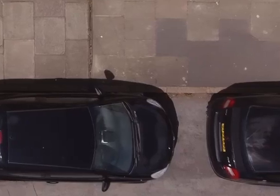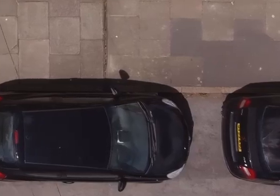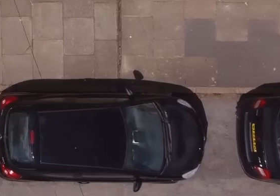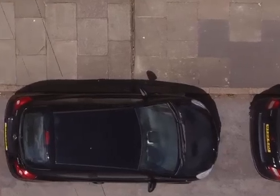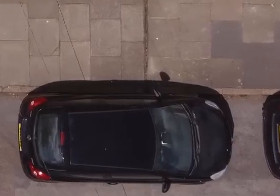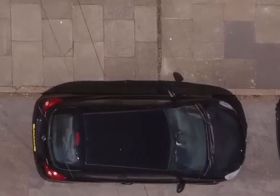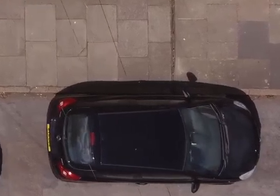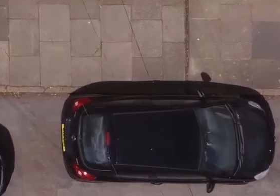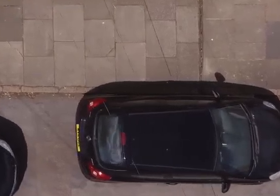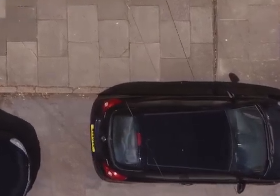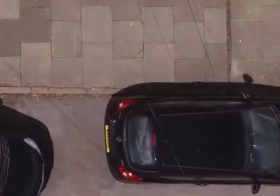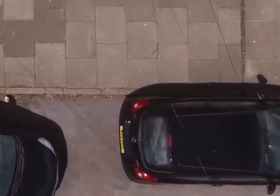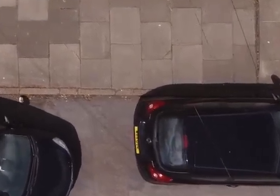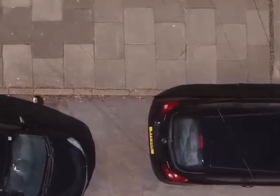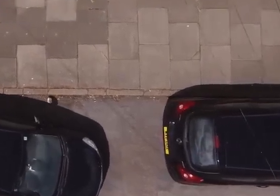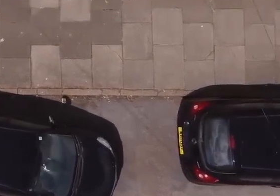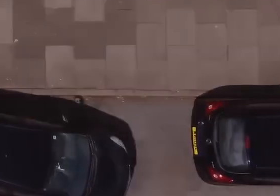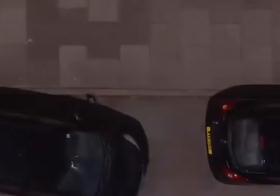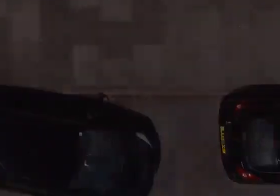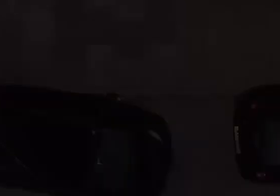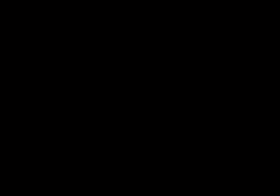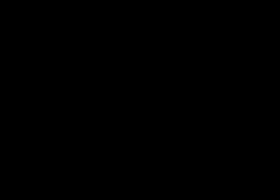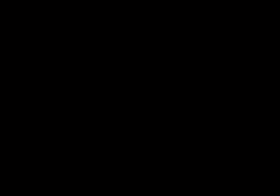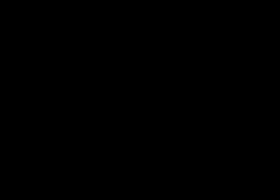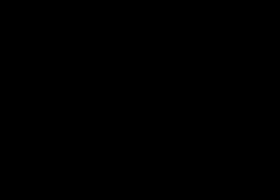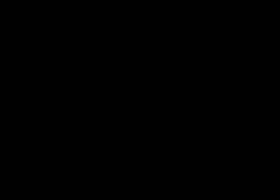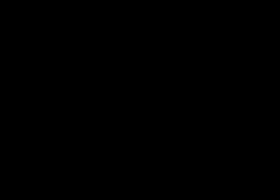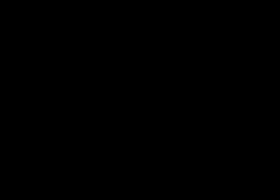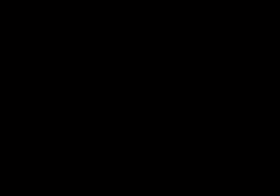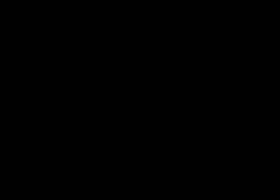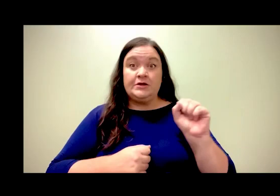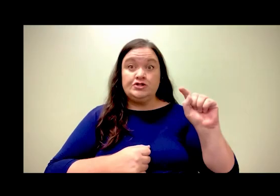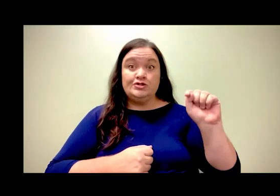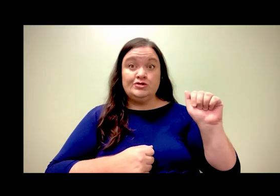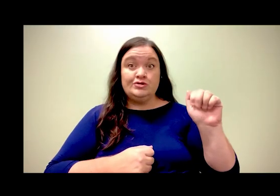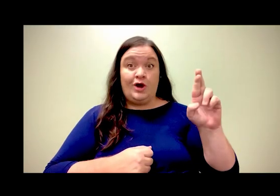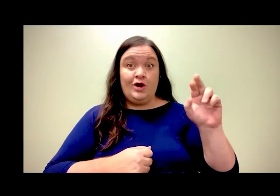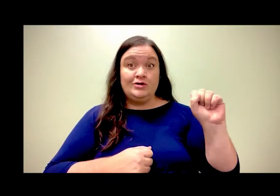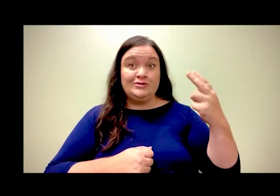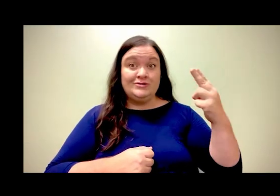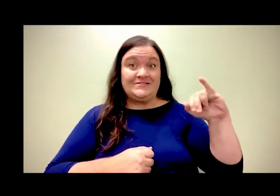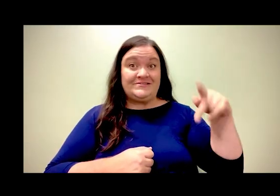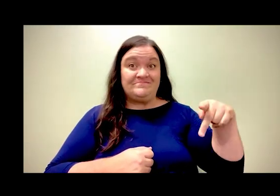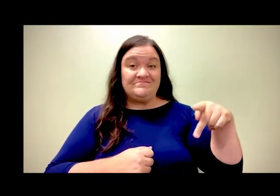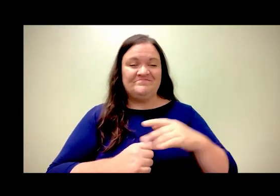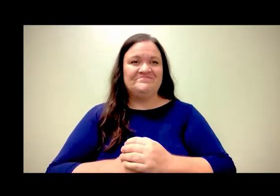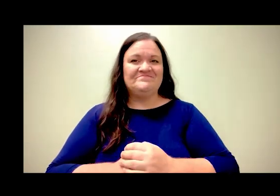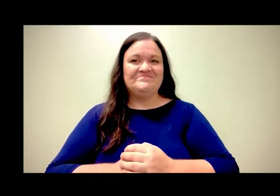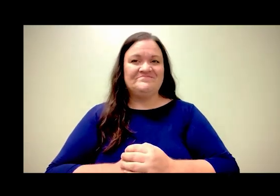Seen from above, a starship robot moves along a pavement. The title Starship is superimposed across our view.